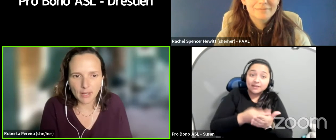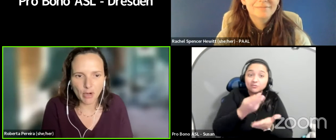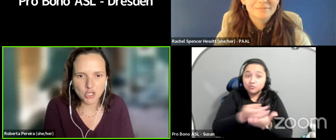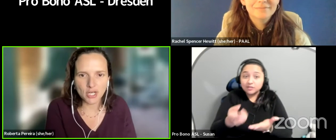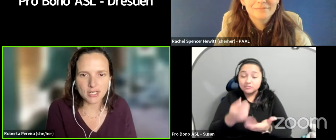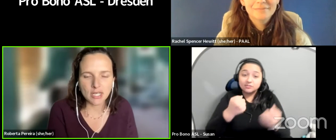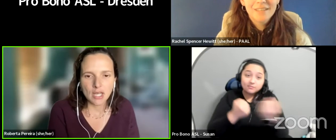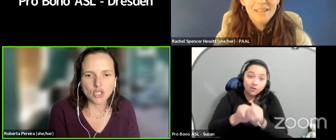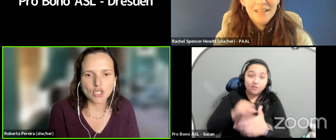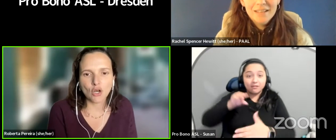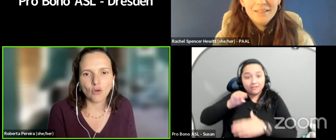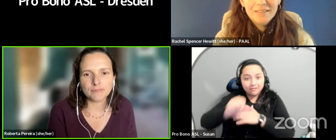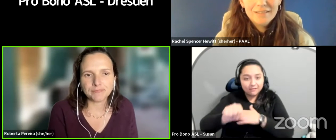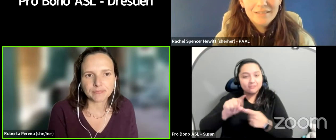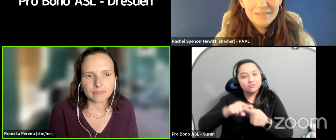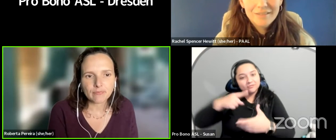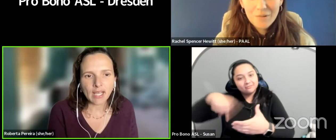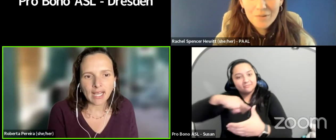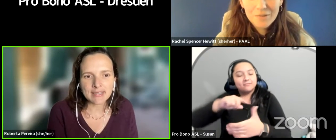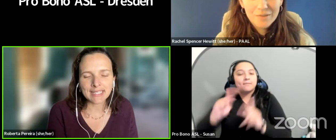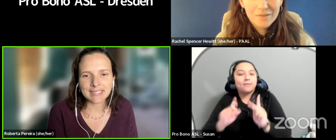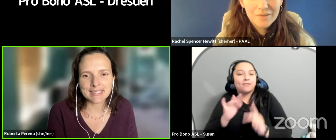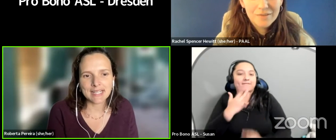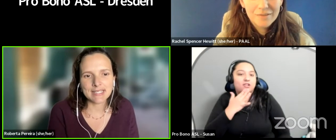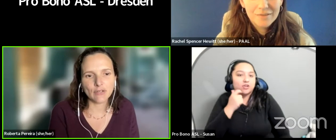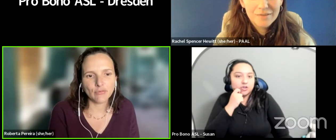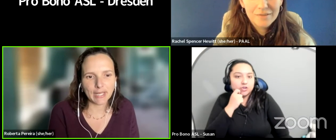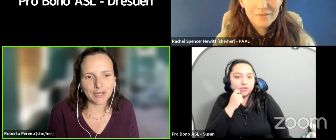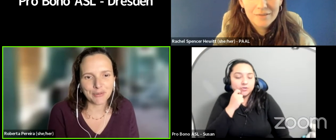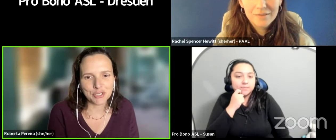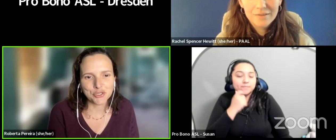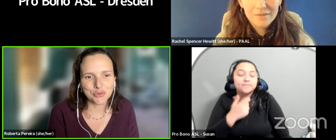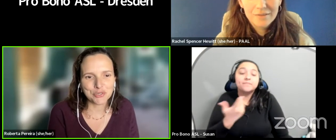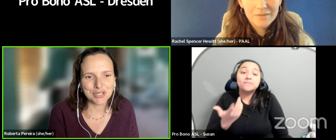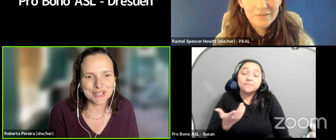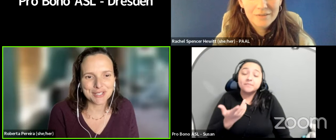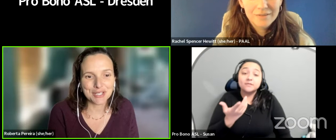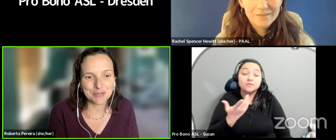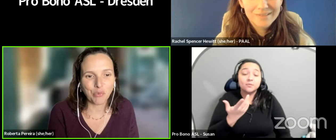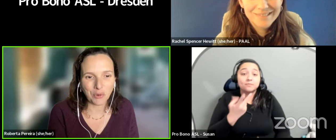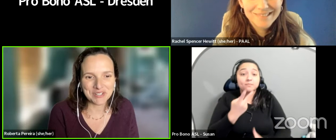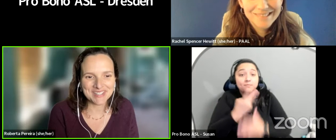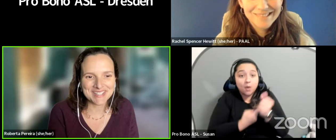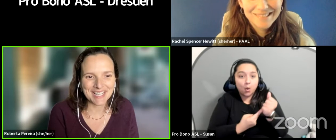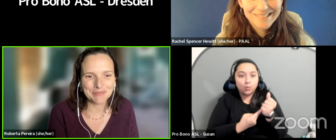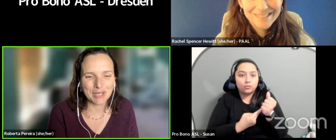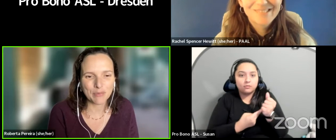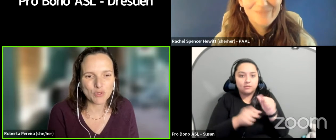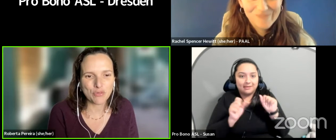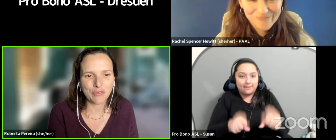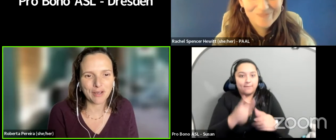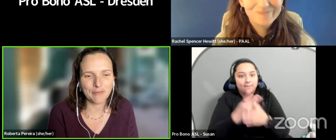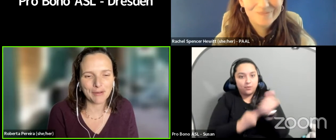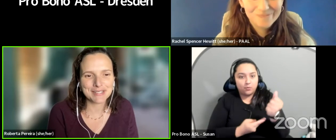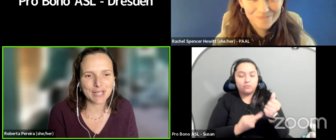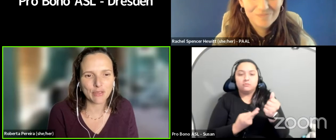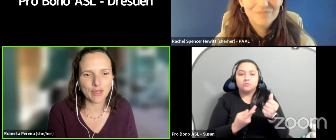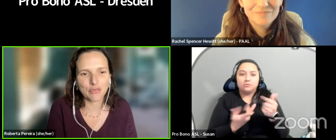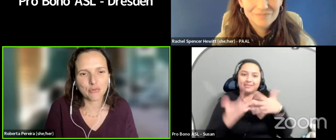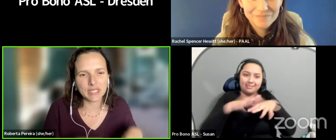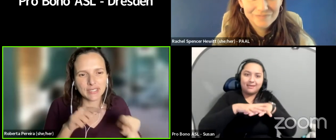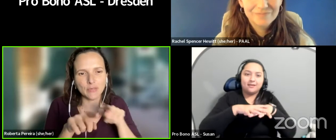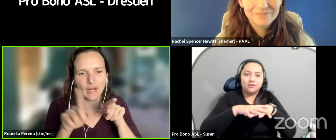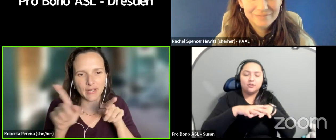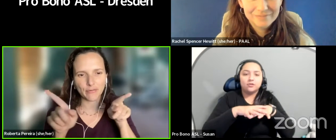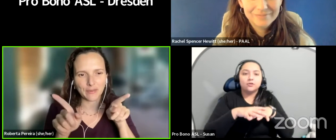color for that project. So I think that this idea of layering too, it's, is, is important and be able to think about it's like